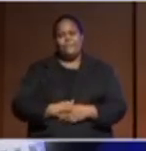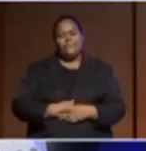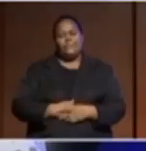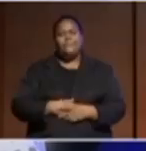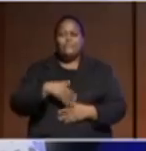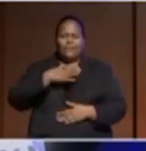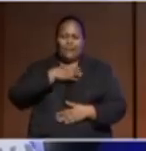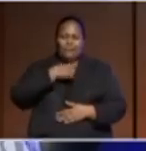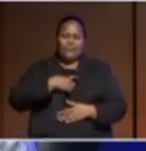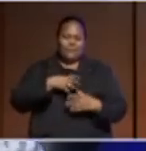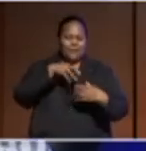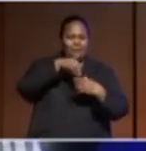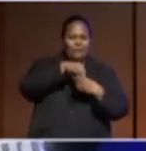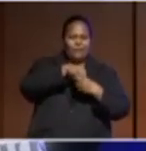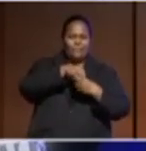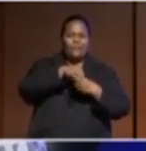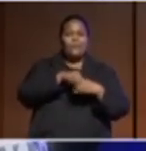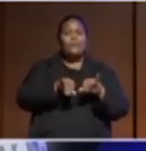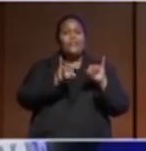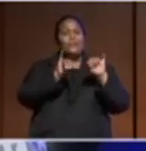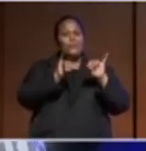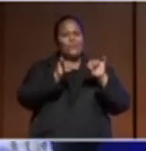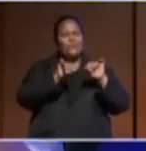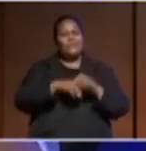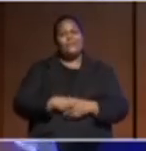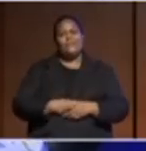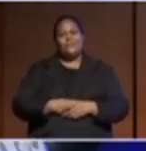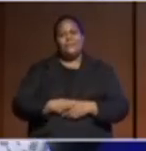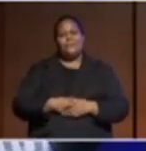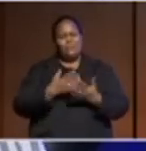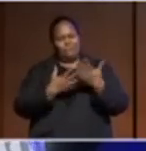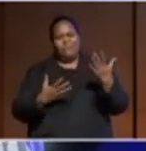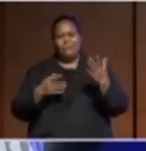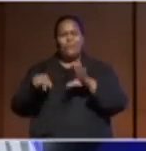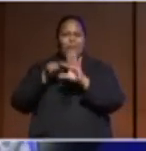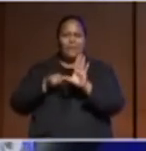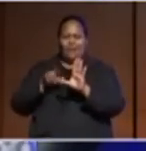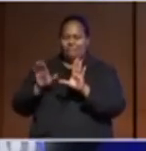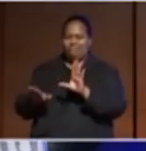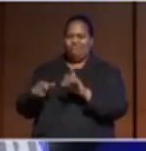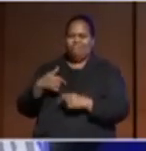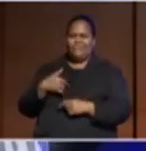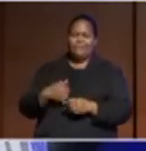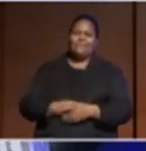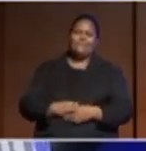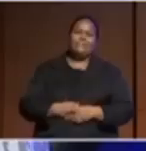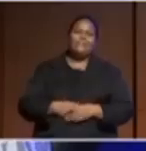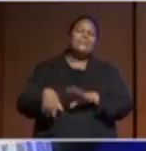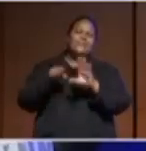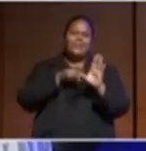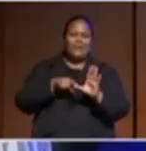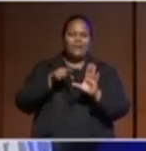with the issues of the day. You know, as a young person, as a young woman,